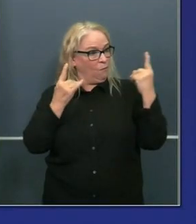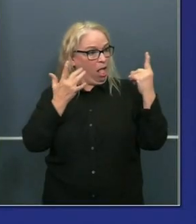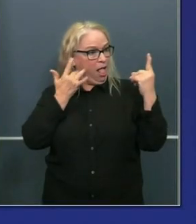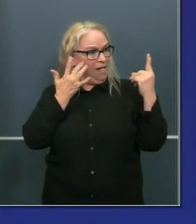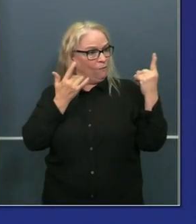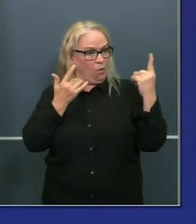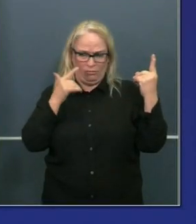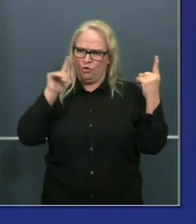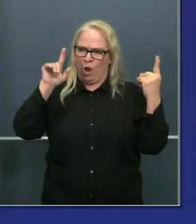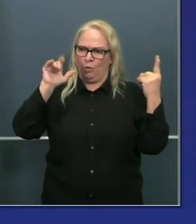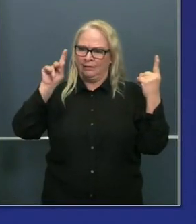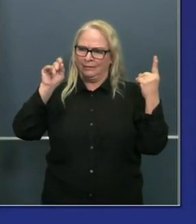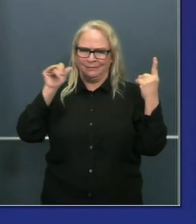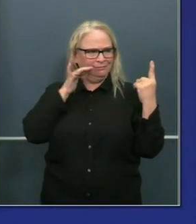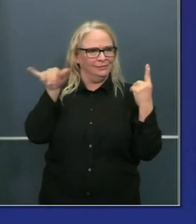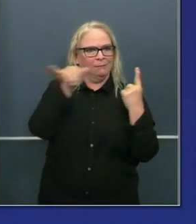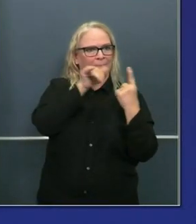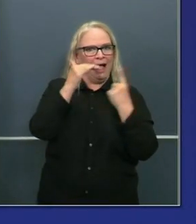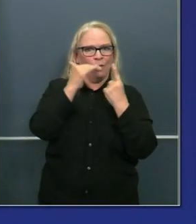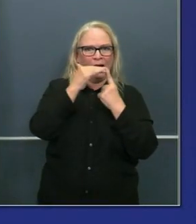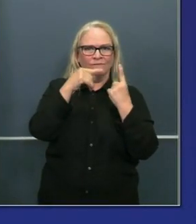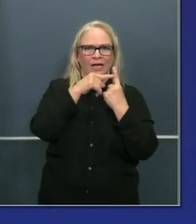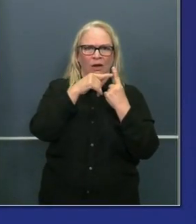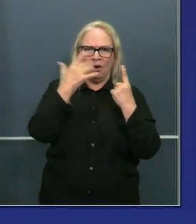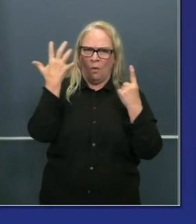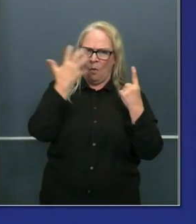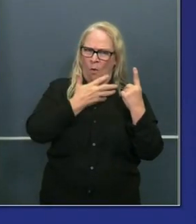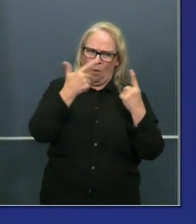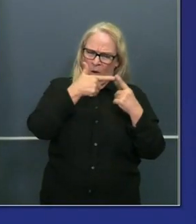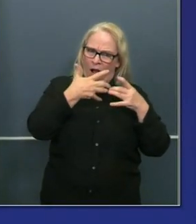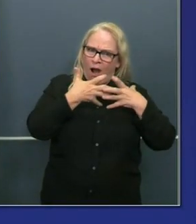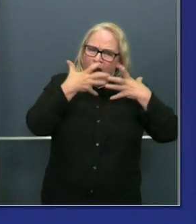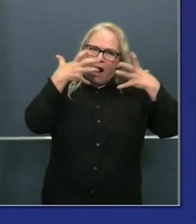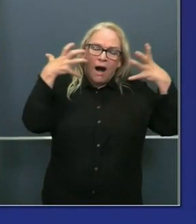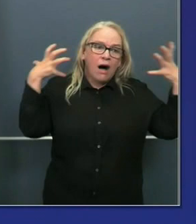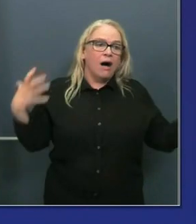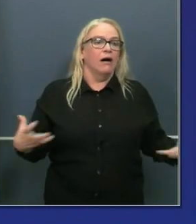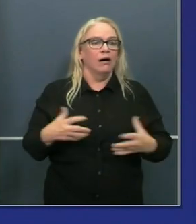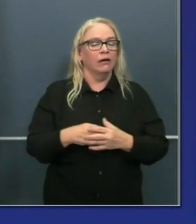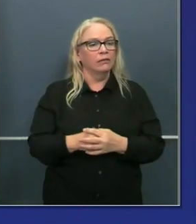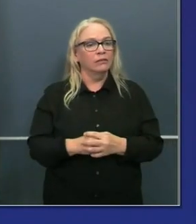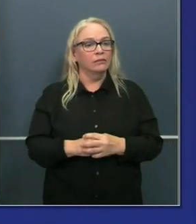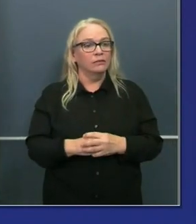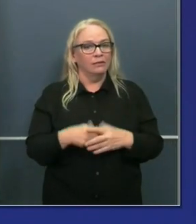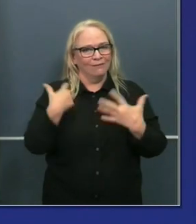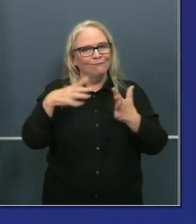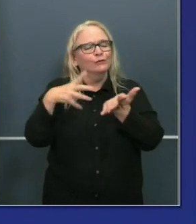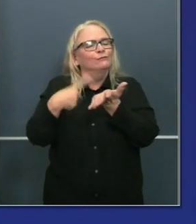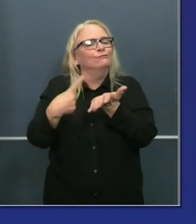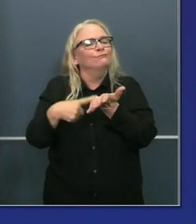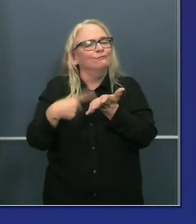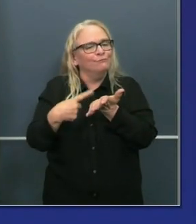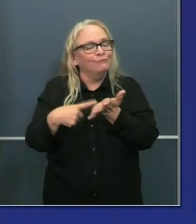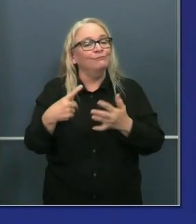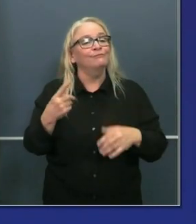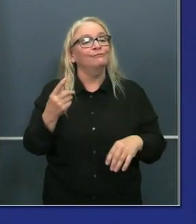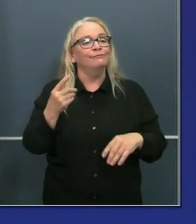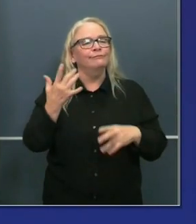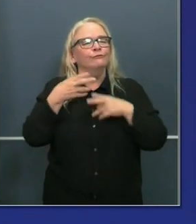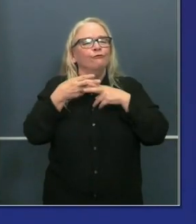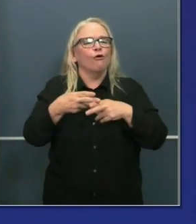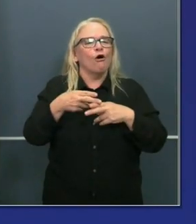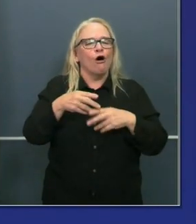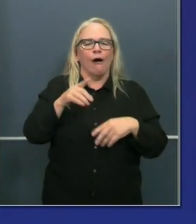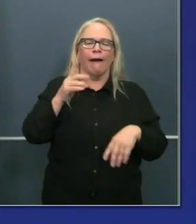When we talk about this dimmer switch, which we've been talking about for many, many months, not an on and off switch, but a dimmer switch, it's based upon